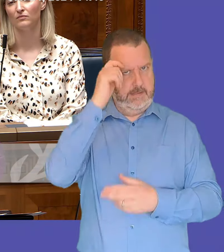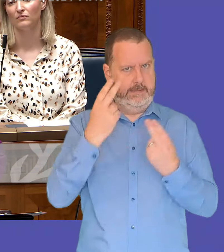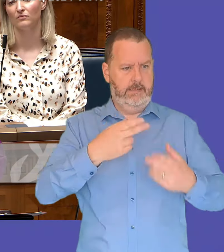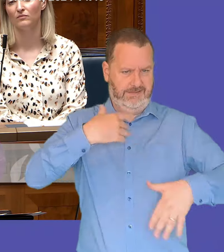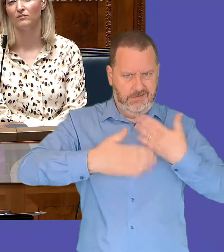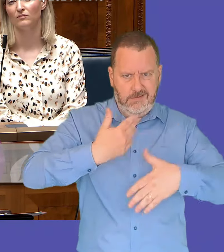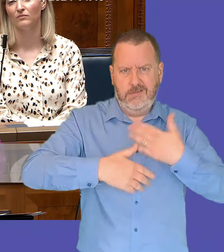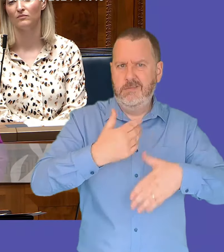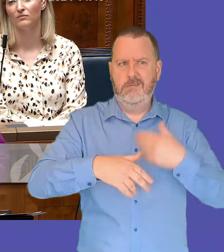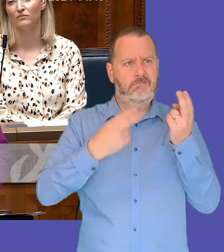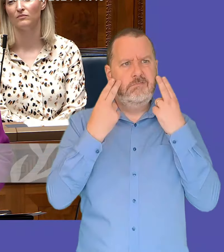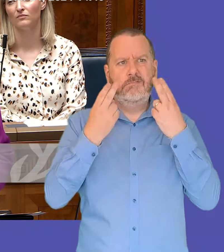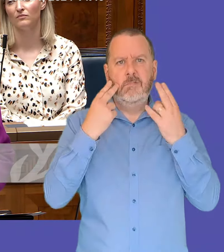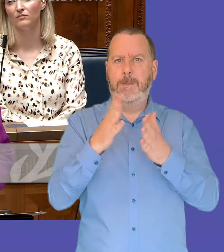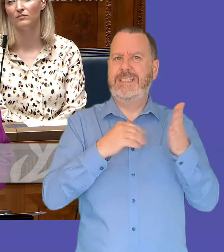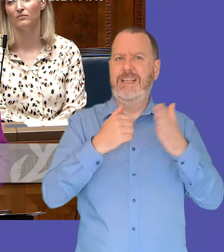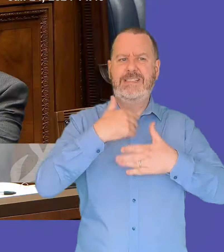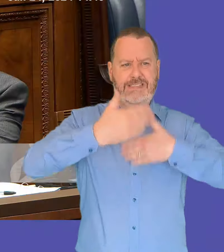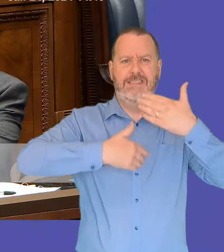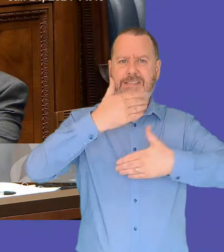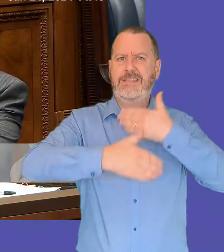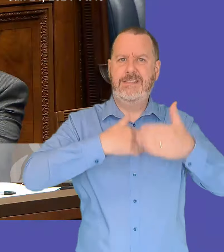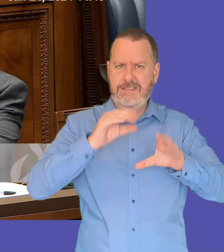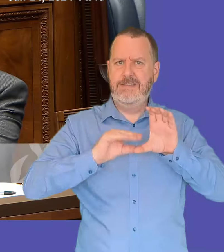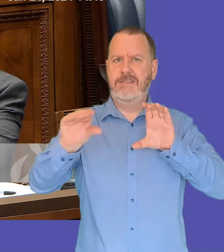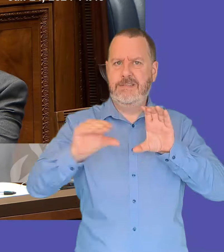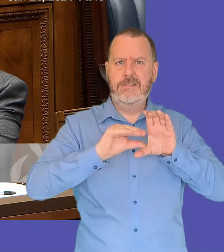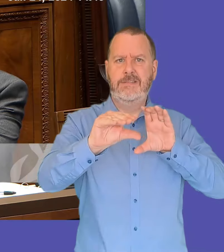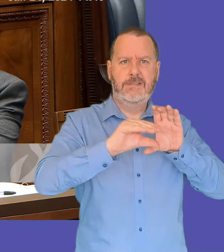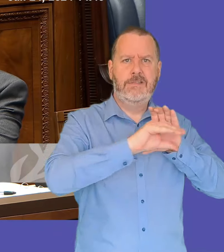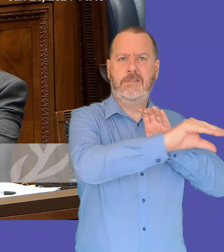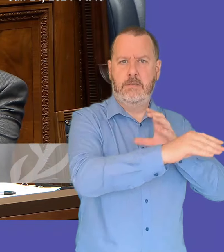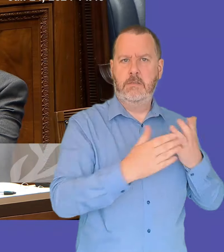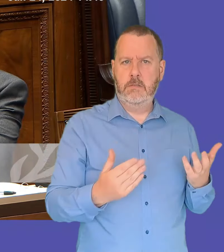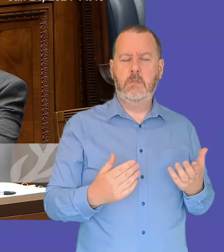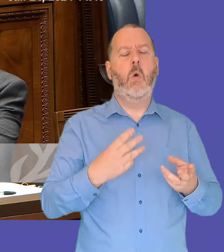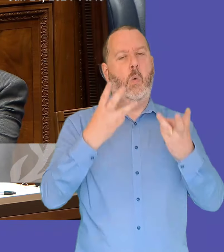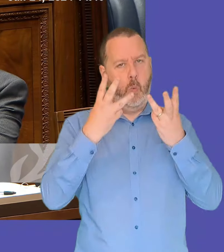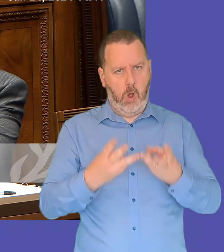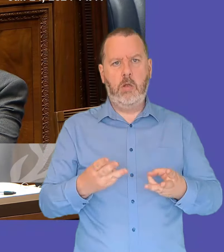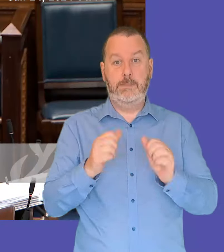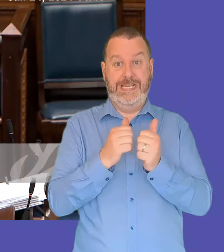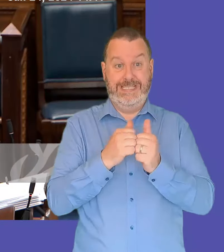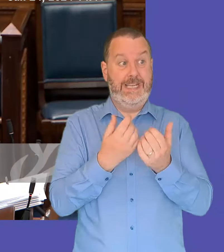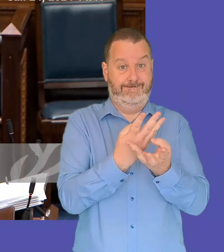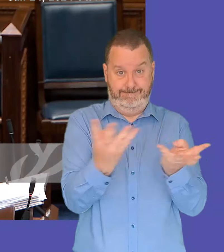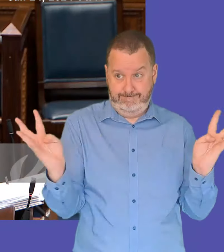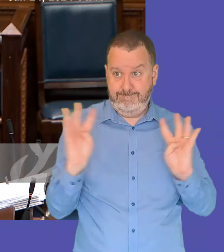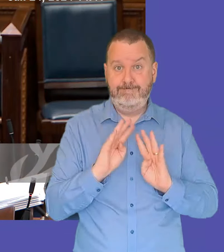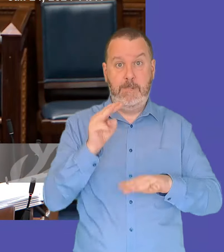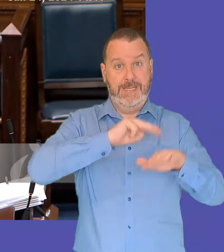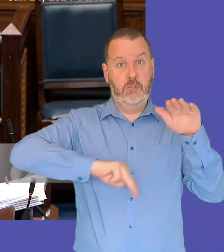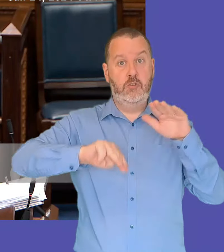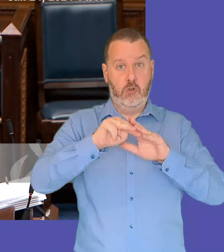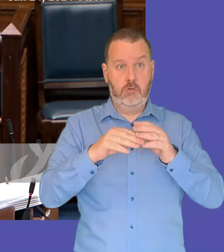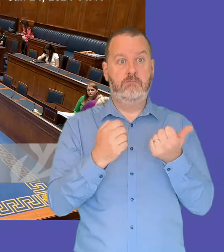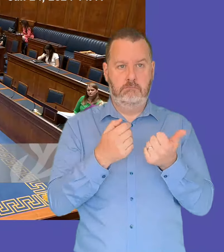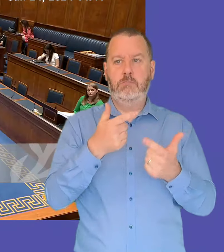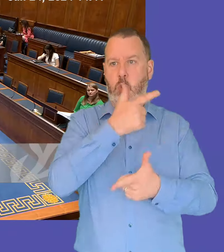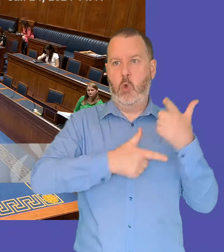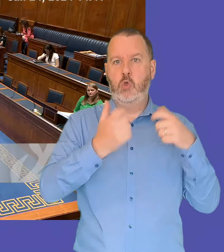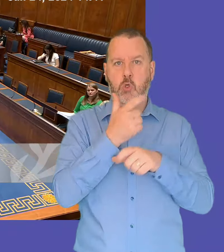business as usual but that's my my view of it um i will still try to get an executive meeting tabled and scheduled sorry so that we can have this discussion